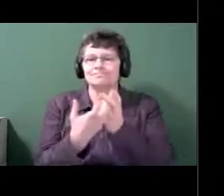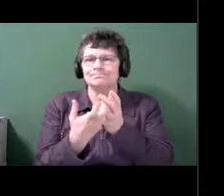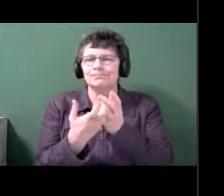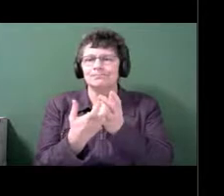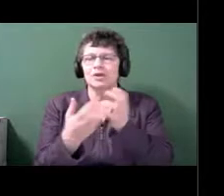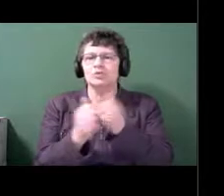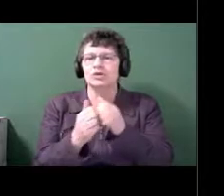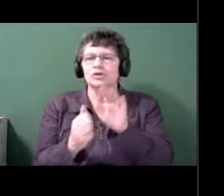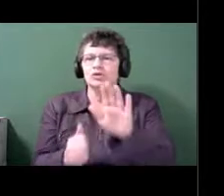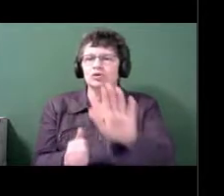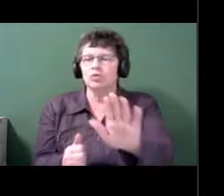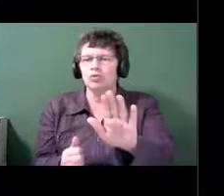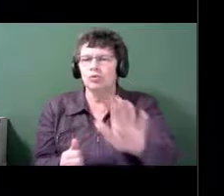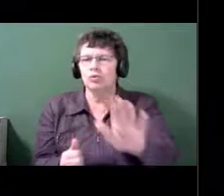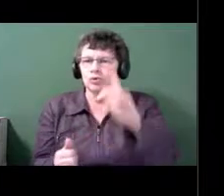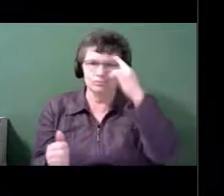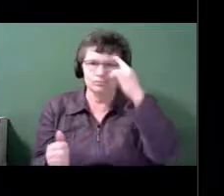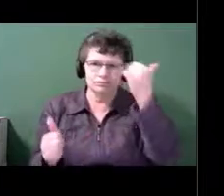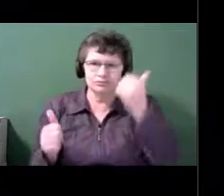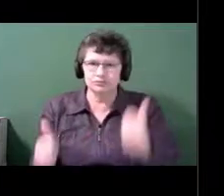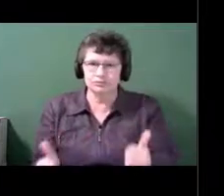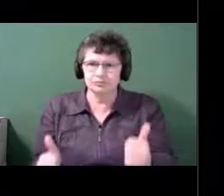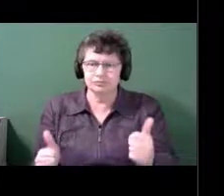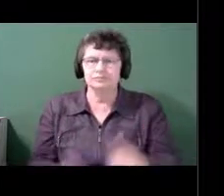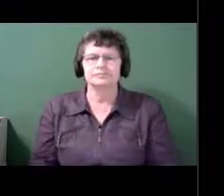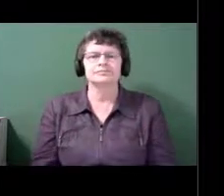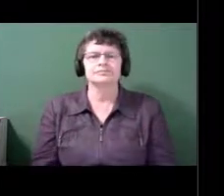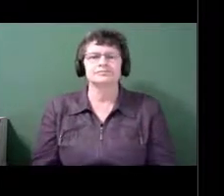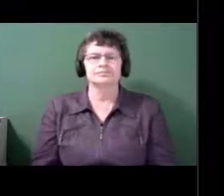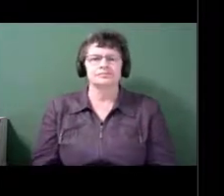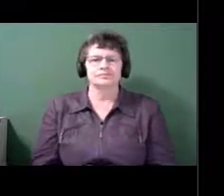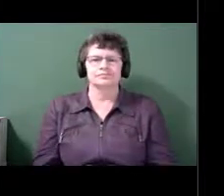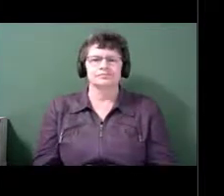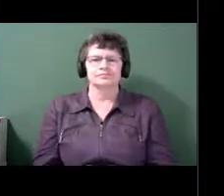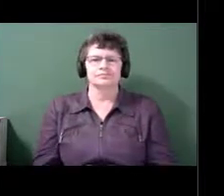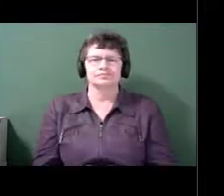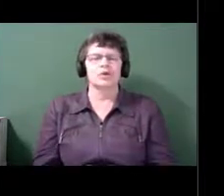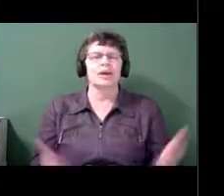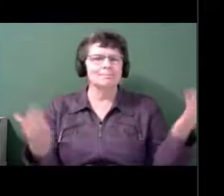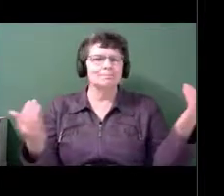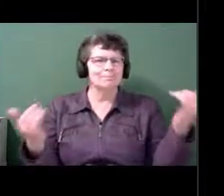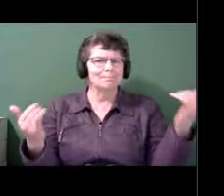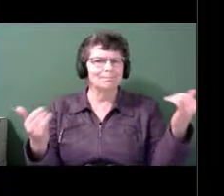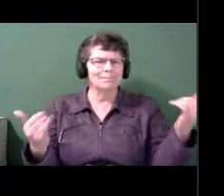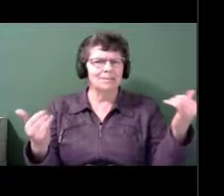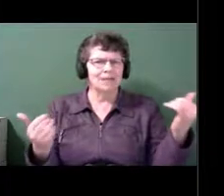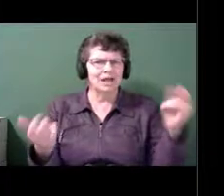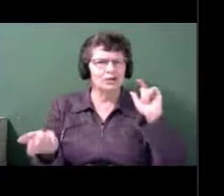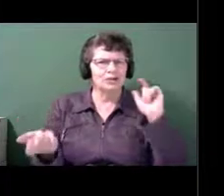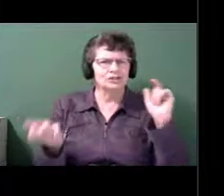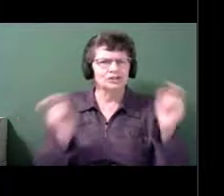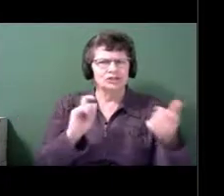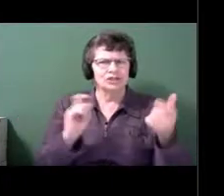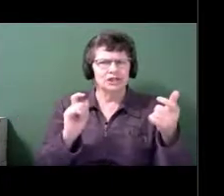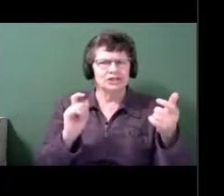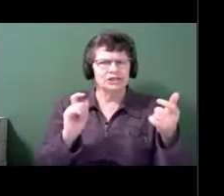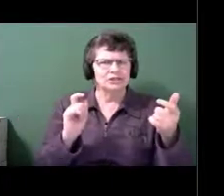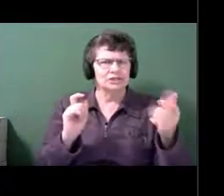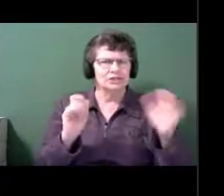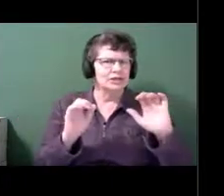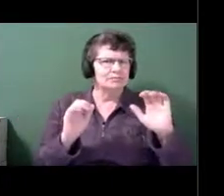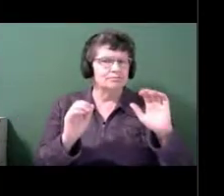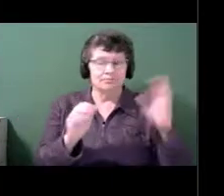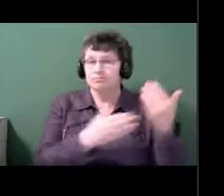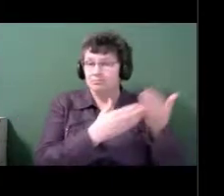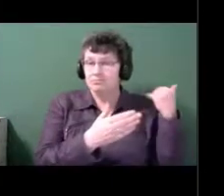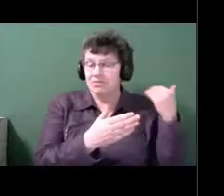slide, we're going to kind of turn a corner here and talk about sensory exercise. Okay. So you